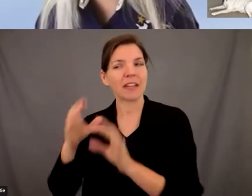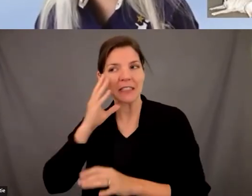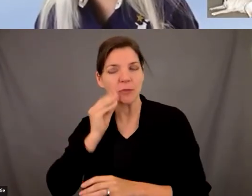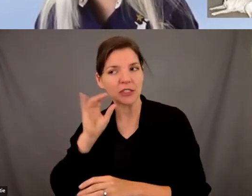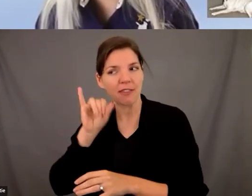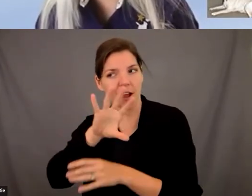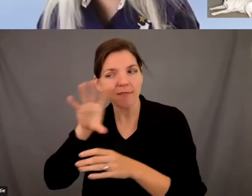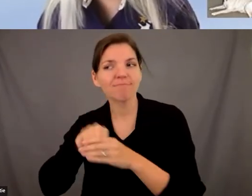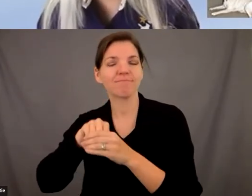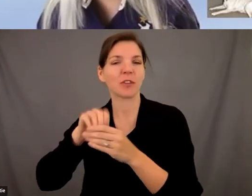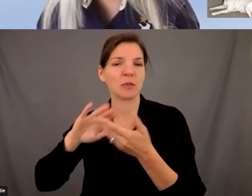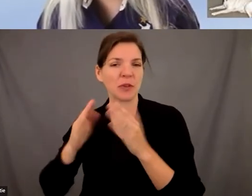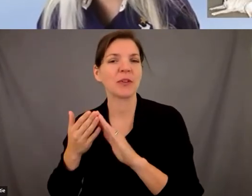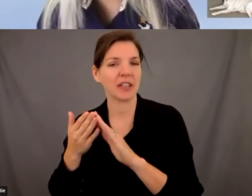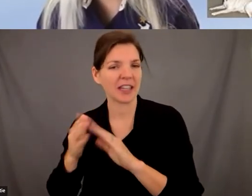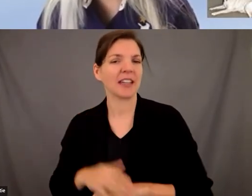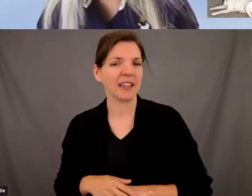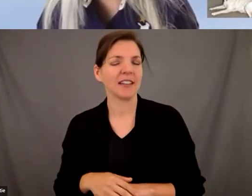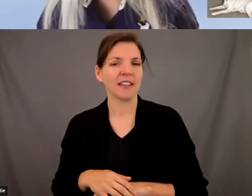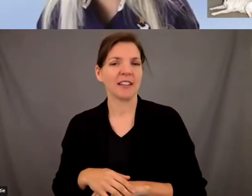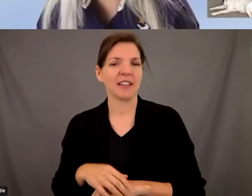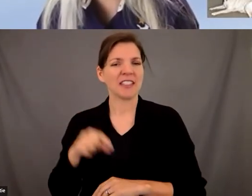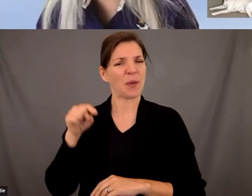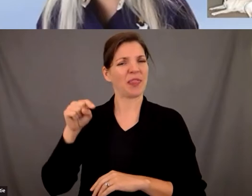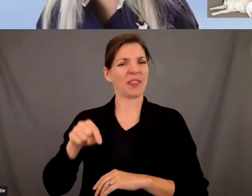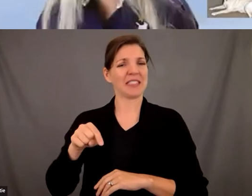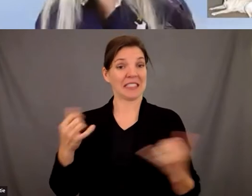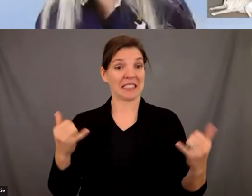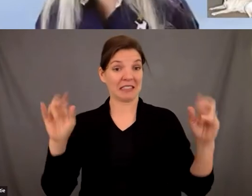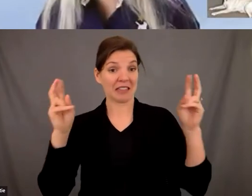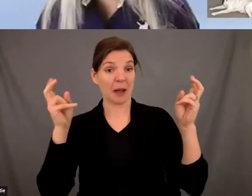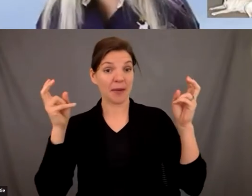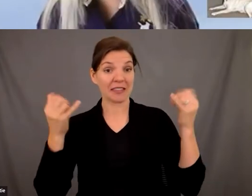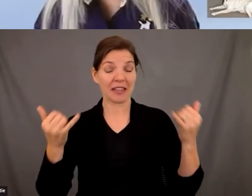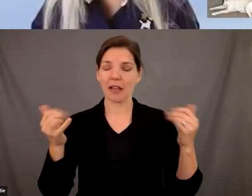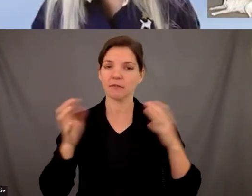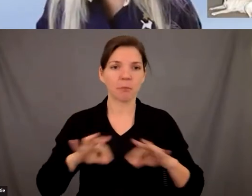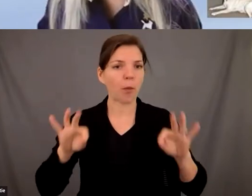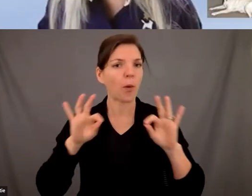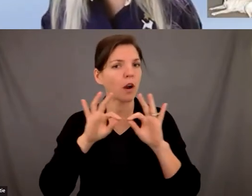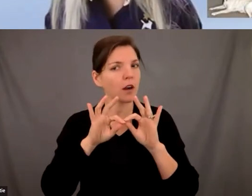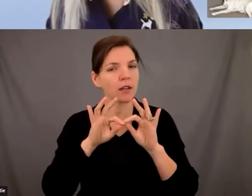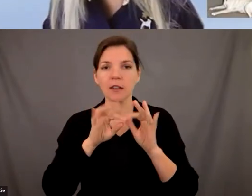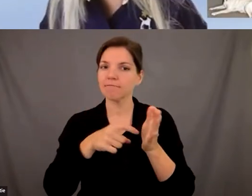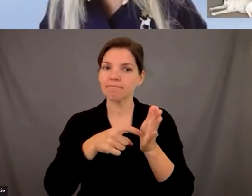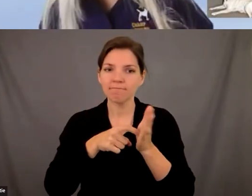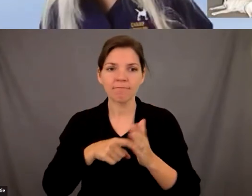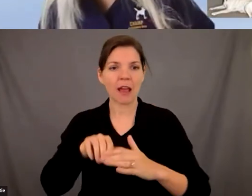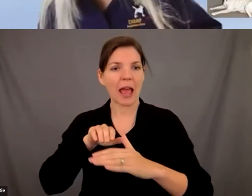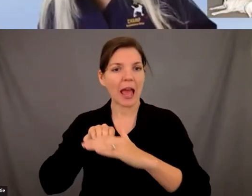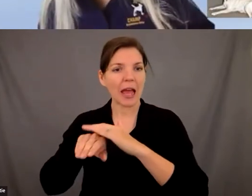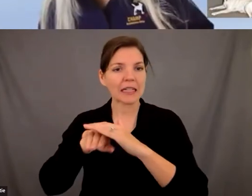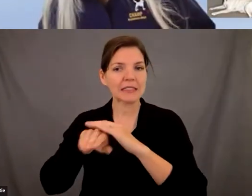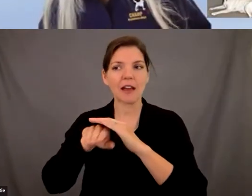topic today because i think it's crucial that um everybody has access to these invaluable